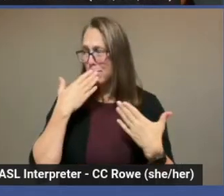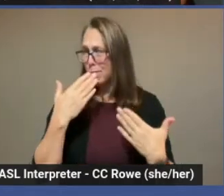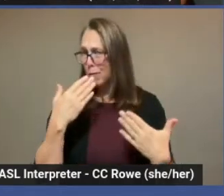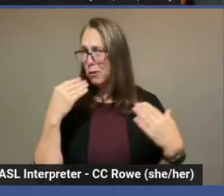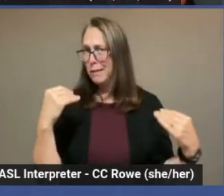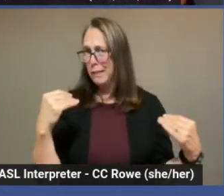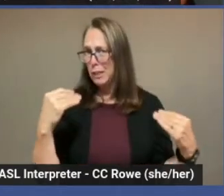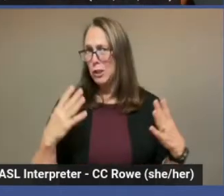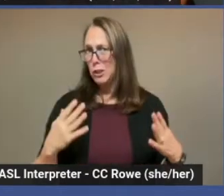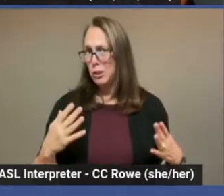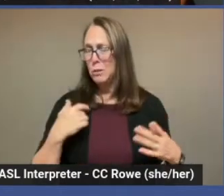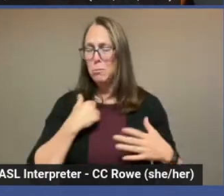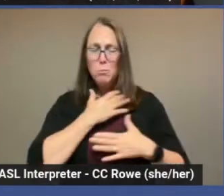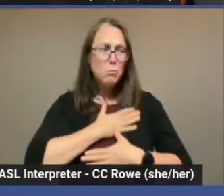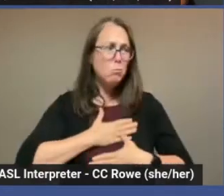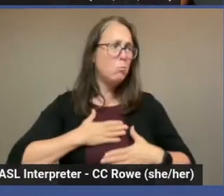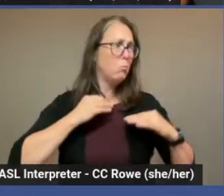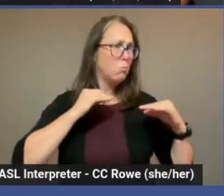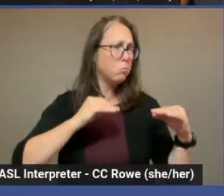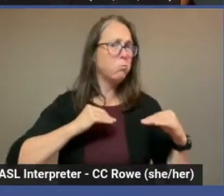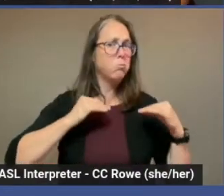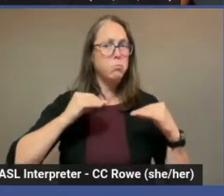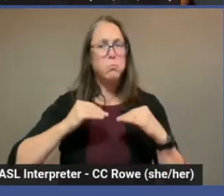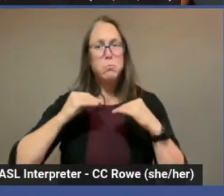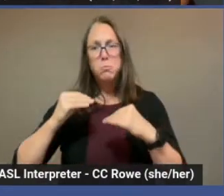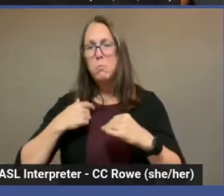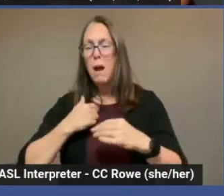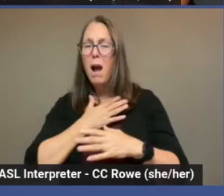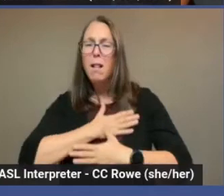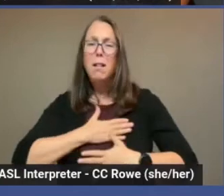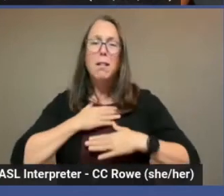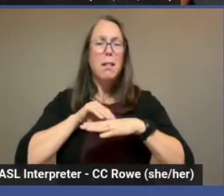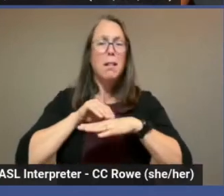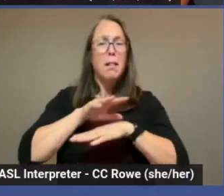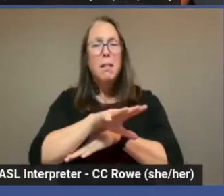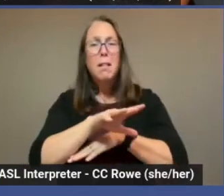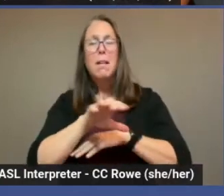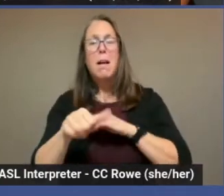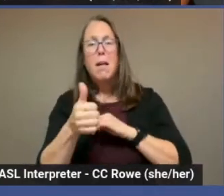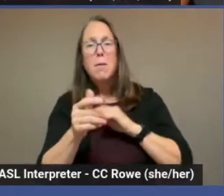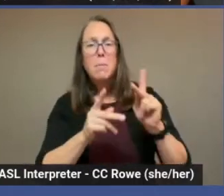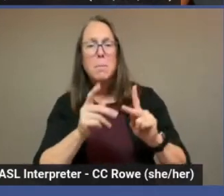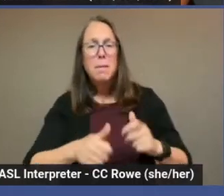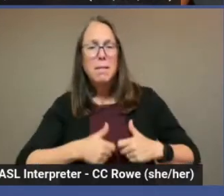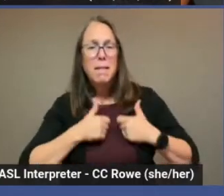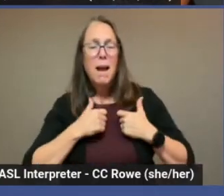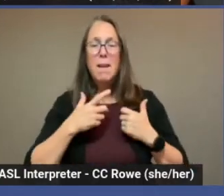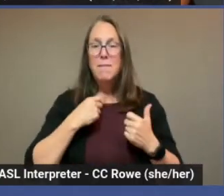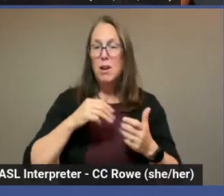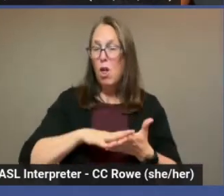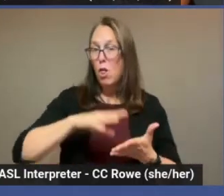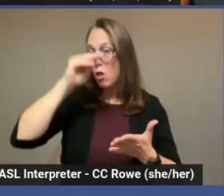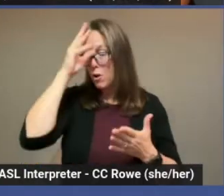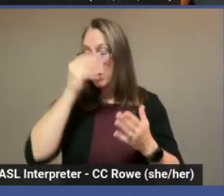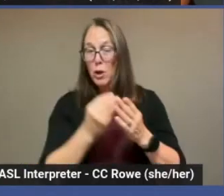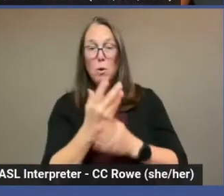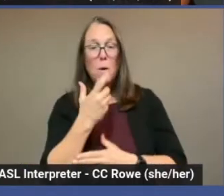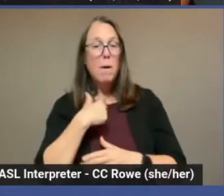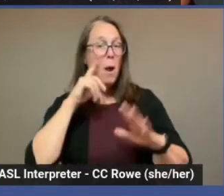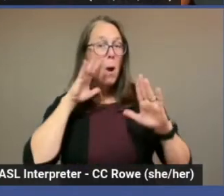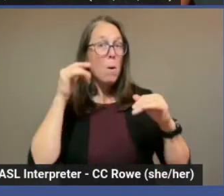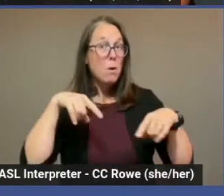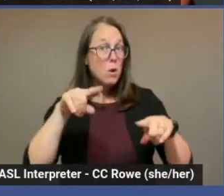teaching. I enjoy teaching. I enjoy helping and changing lives. I enjoy learning and growing. And I hope you all learn something from my presentation today.